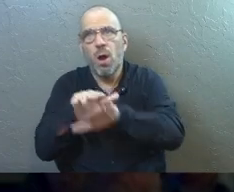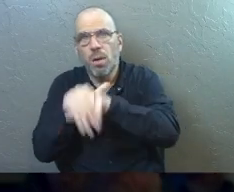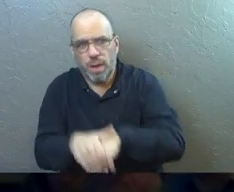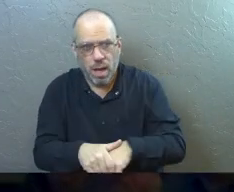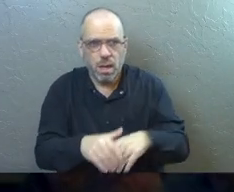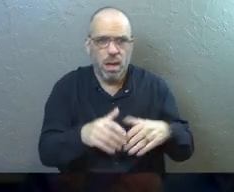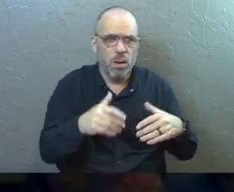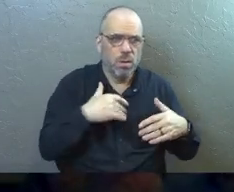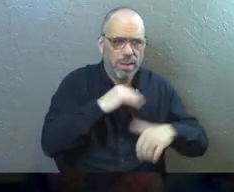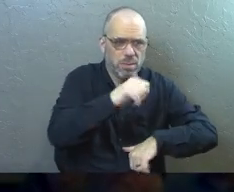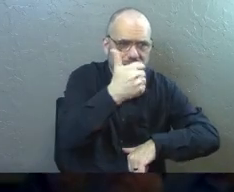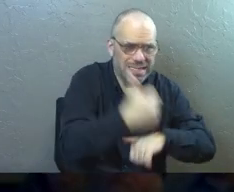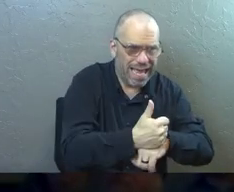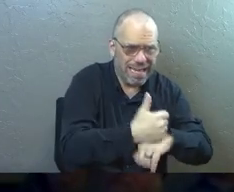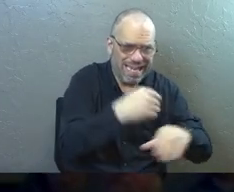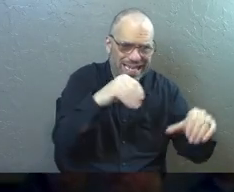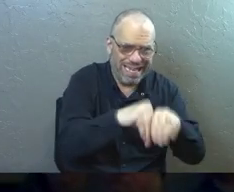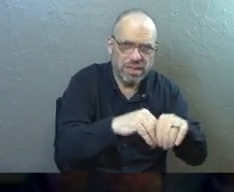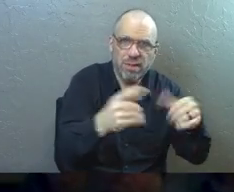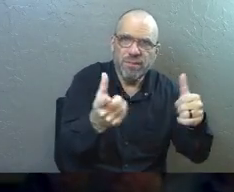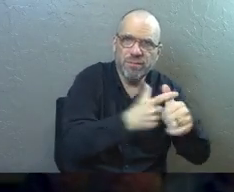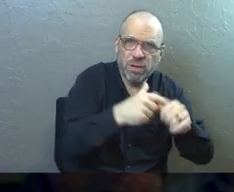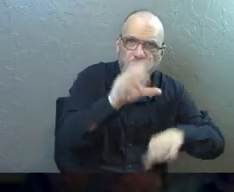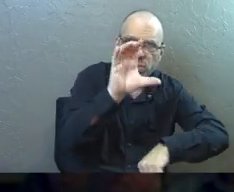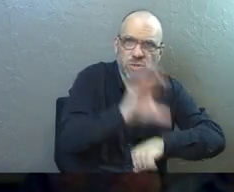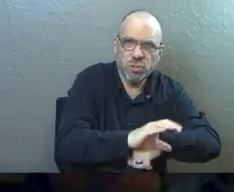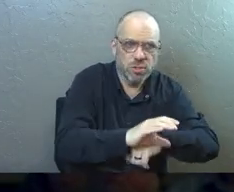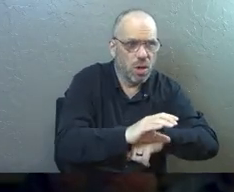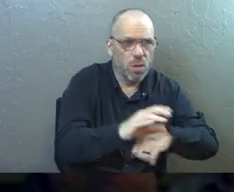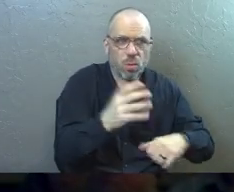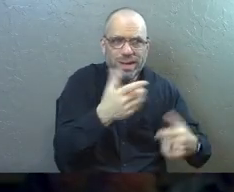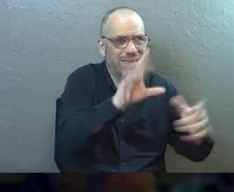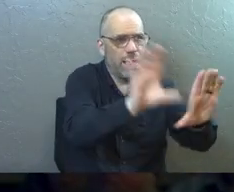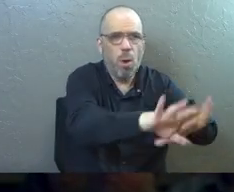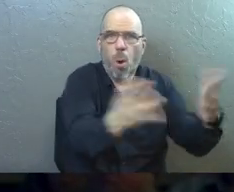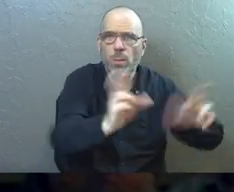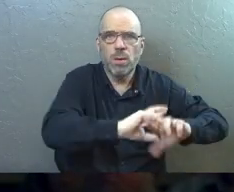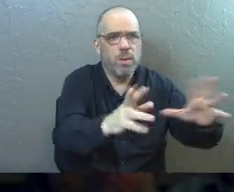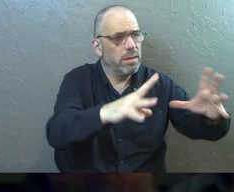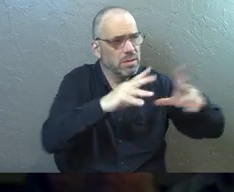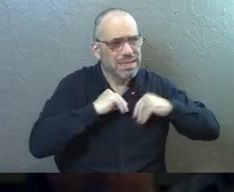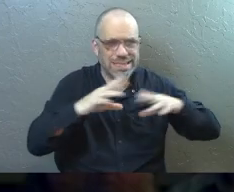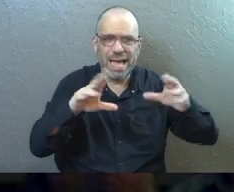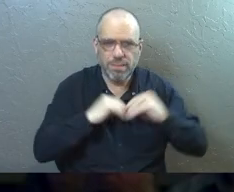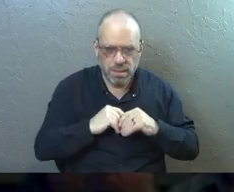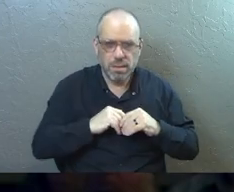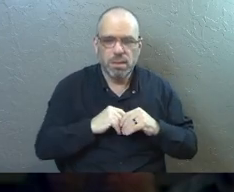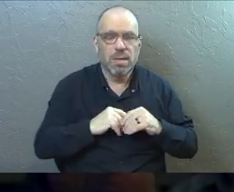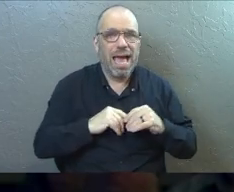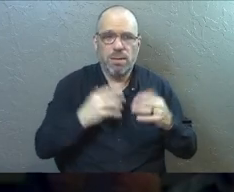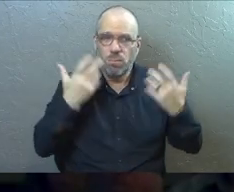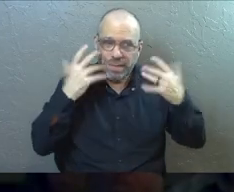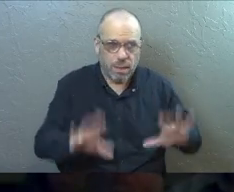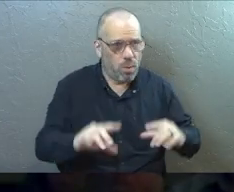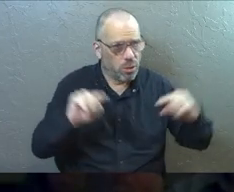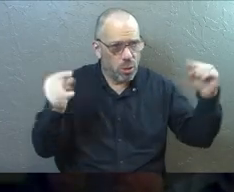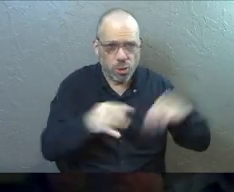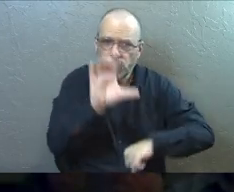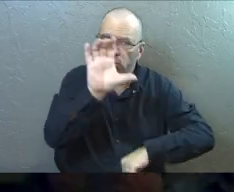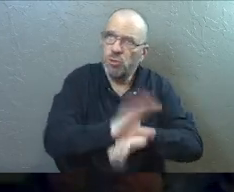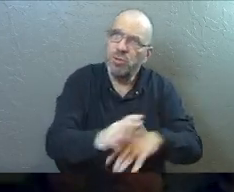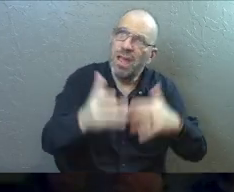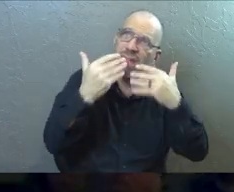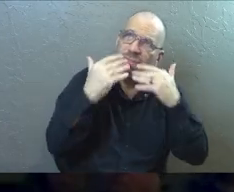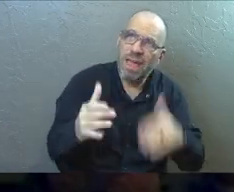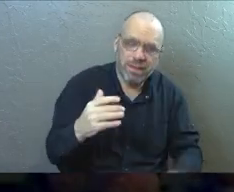to set a tone in the early church when it was most vulnerable. And it's the last thing in the world we wanted to do.